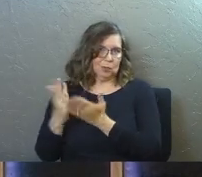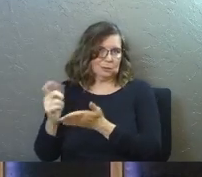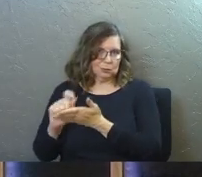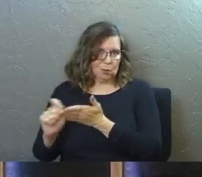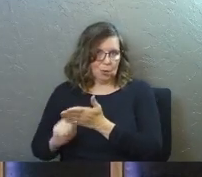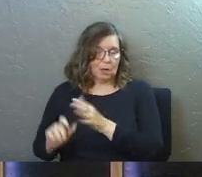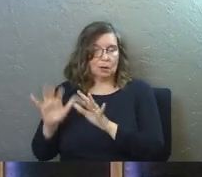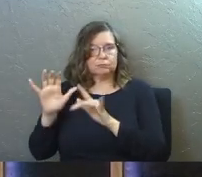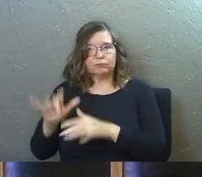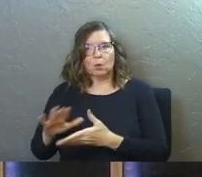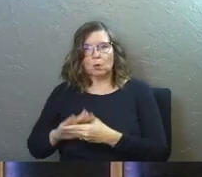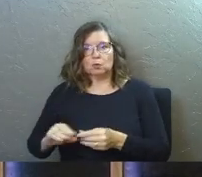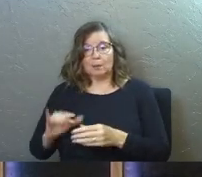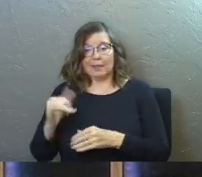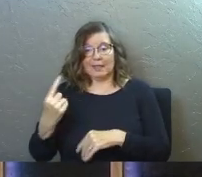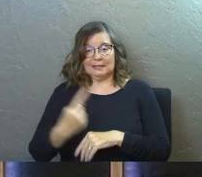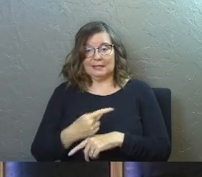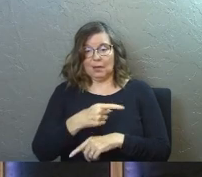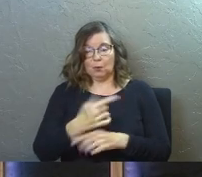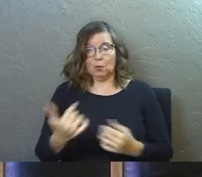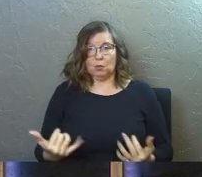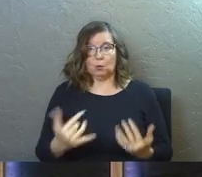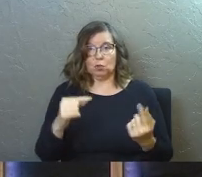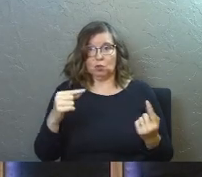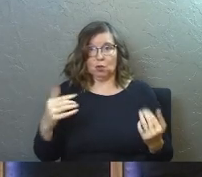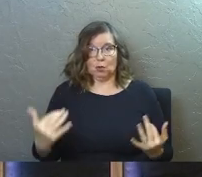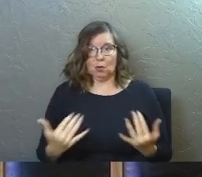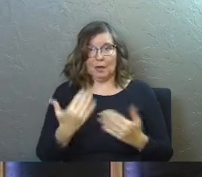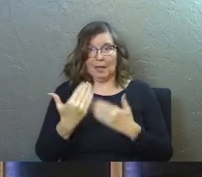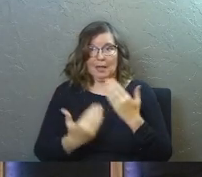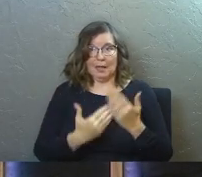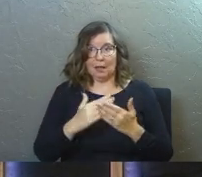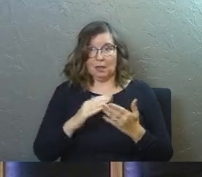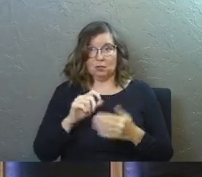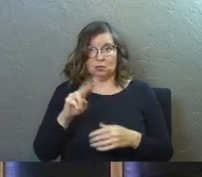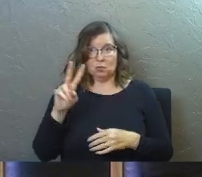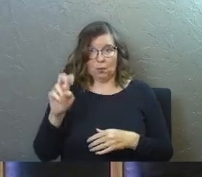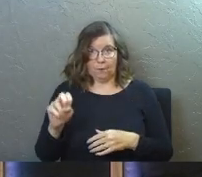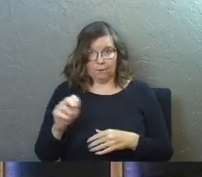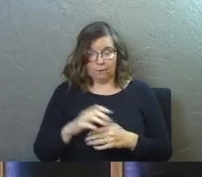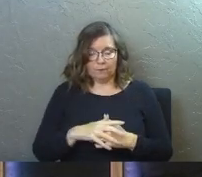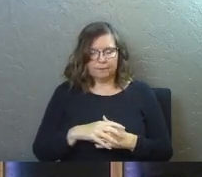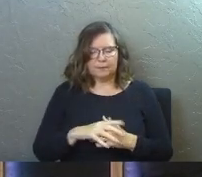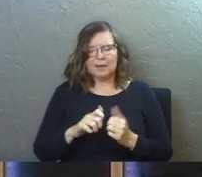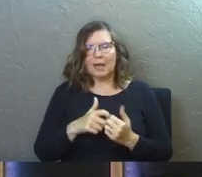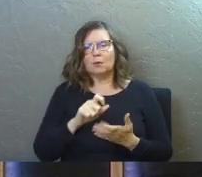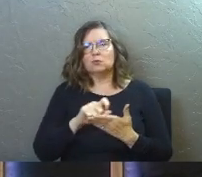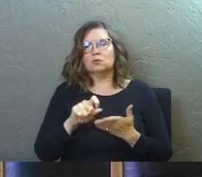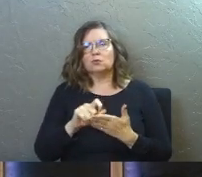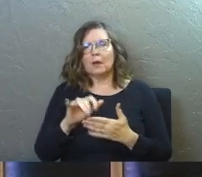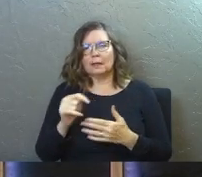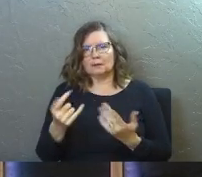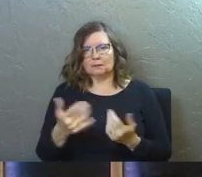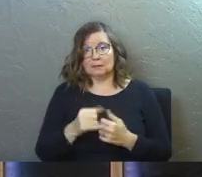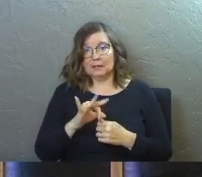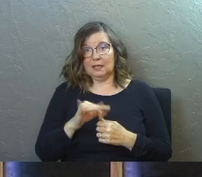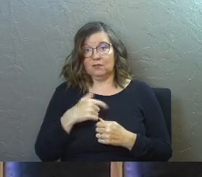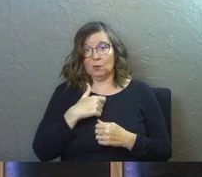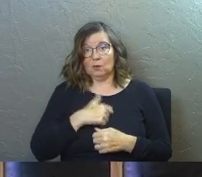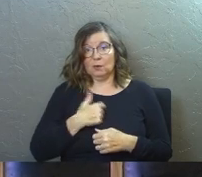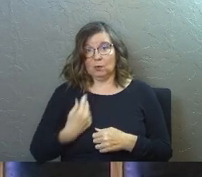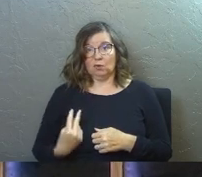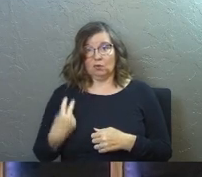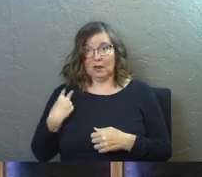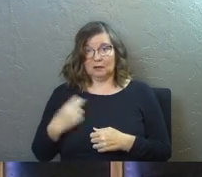and you, you wrote a story about that day where you burned your hand on the stove. How would you ride it if you're in